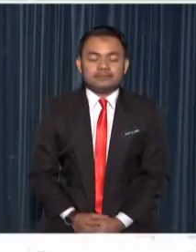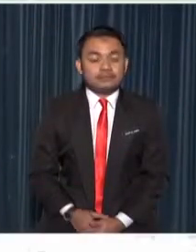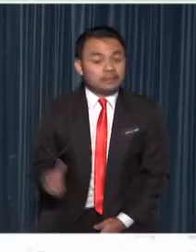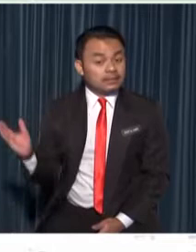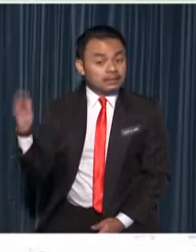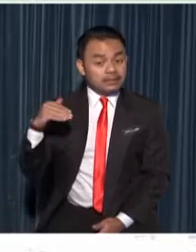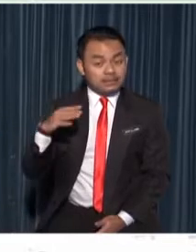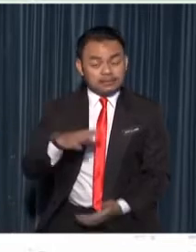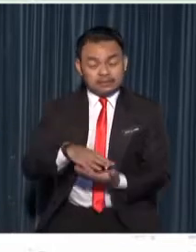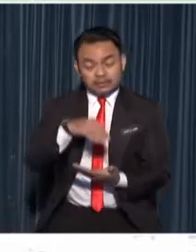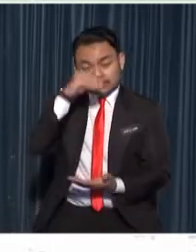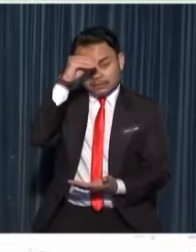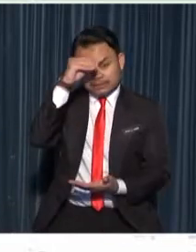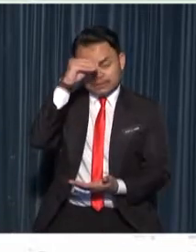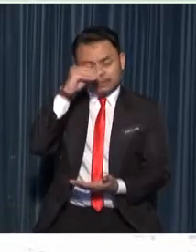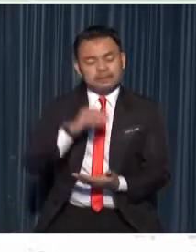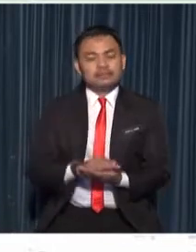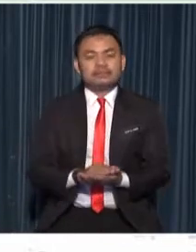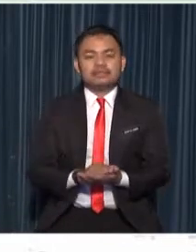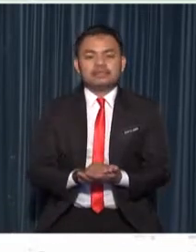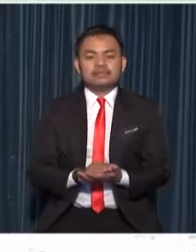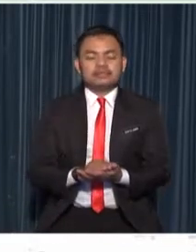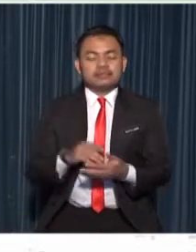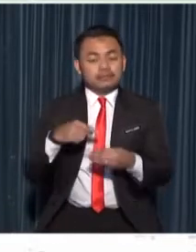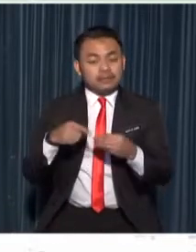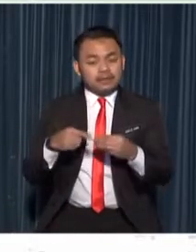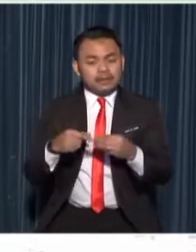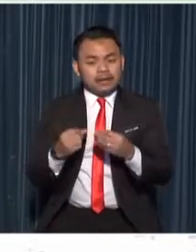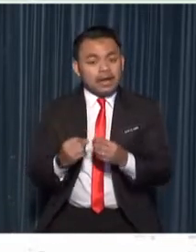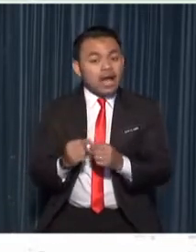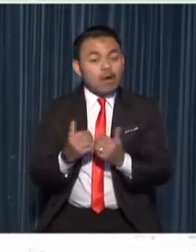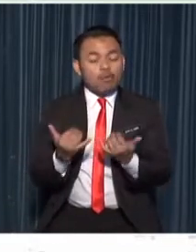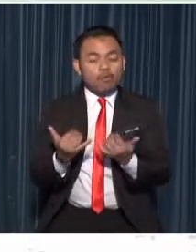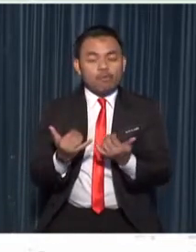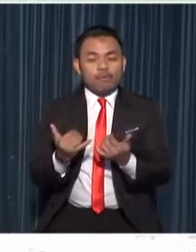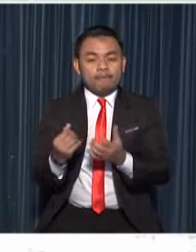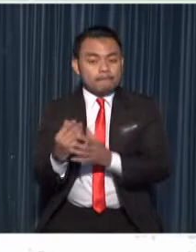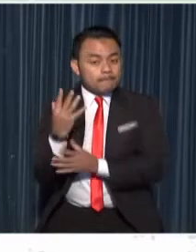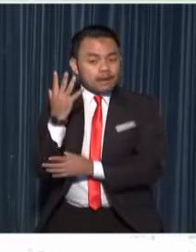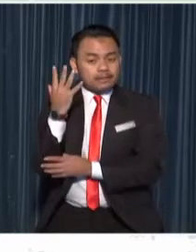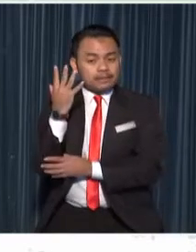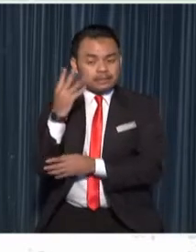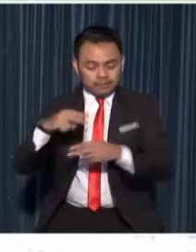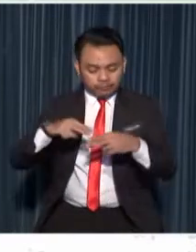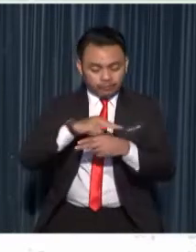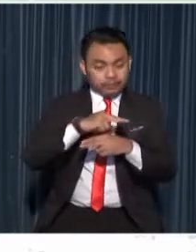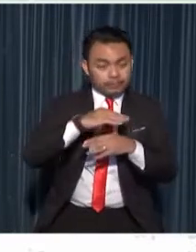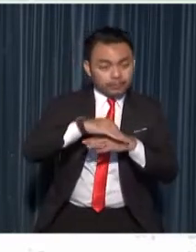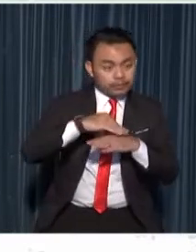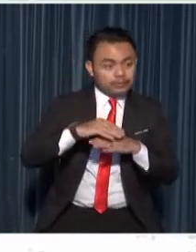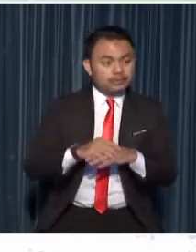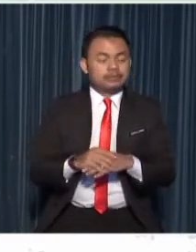let's learn more about how plants reproduce another way plants reproduce